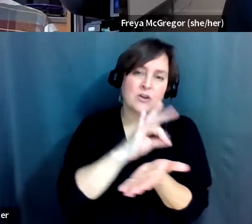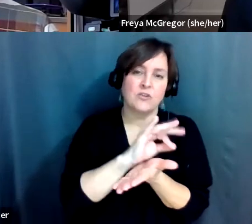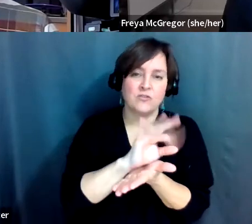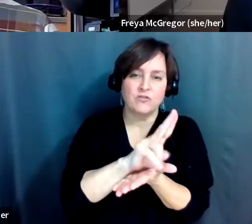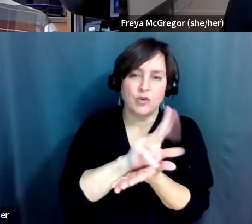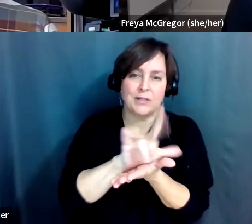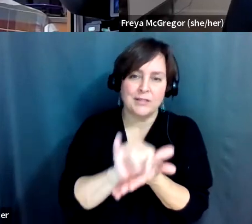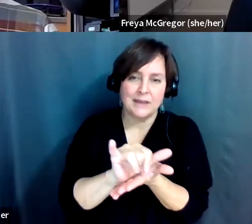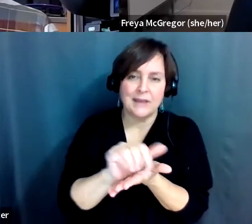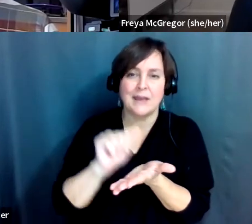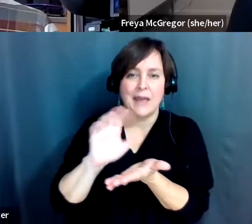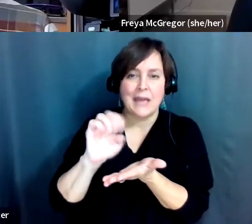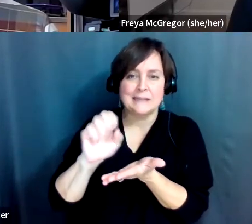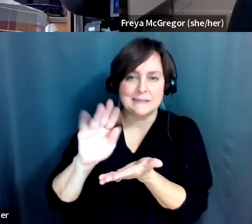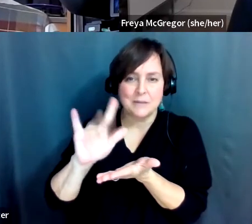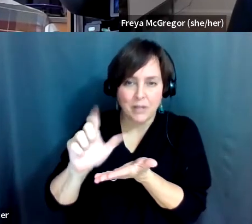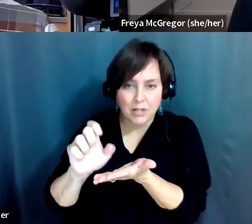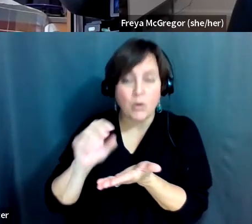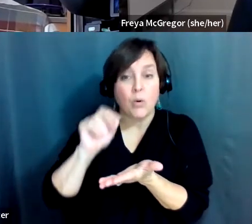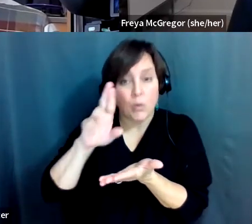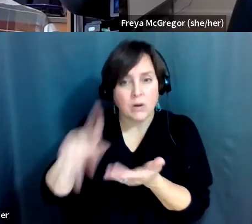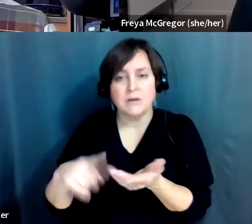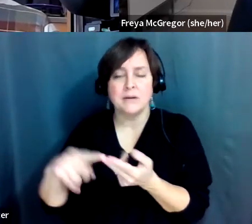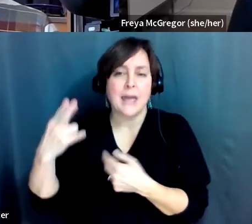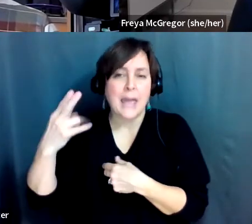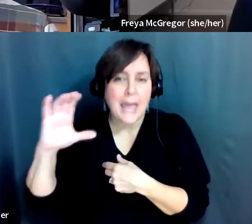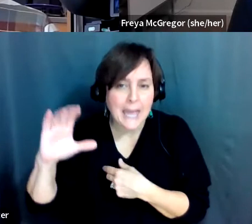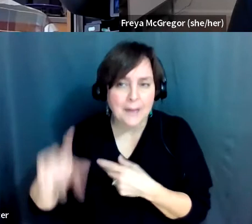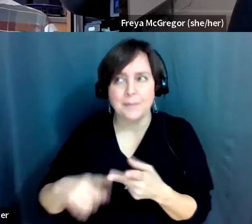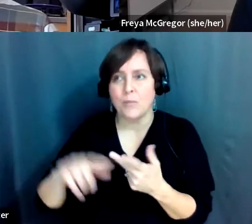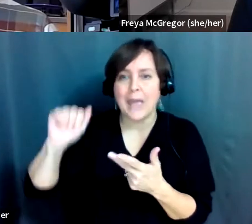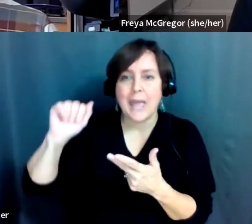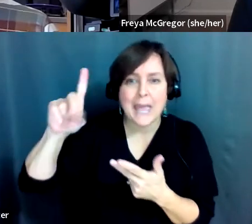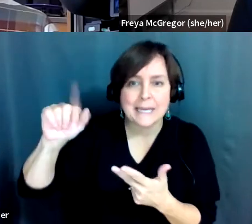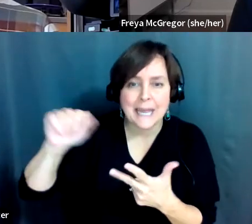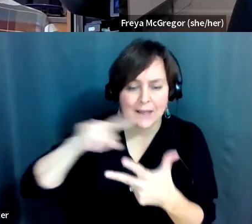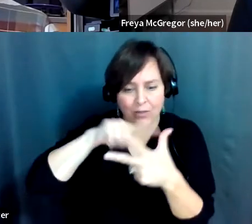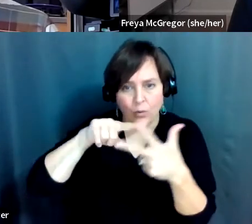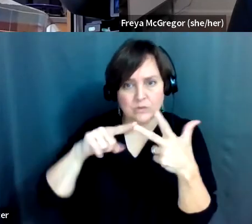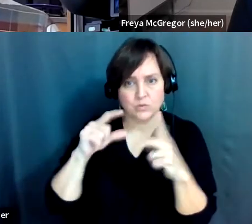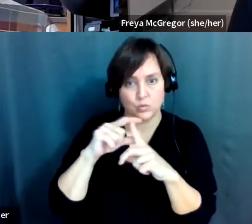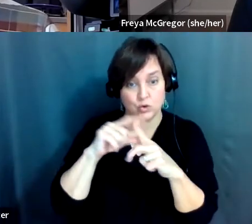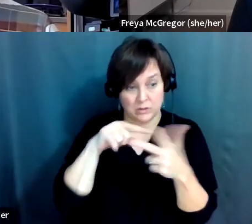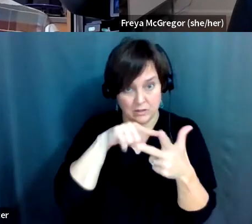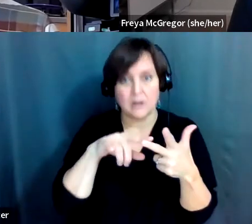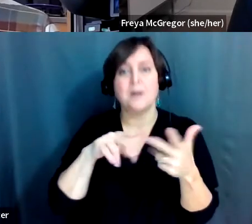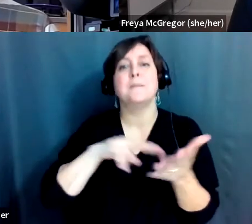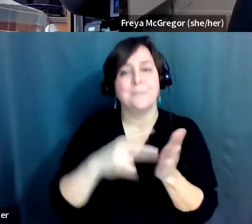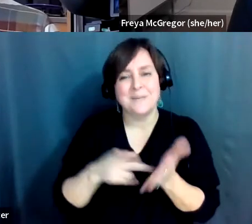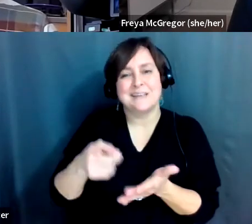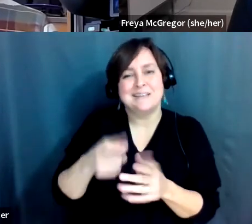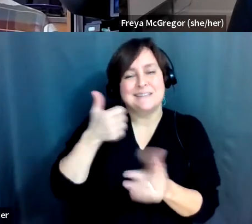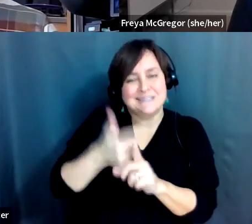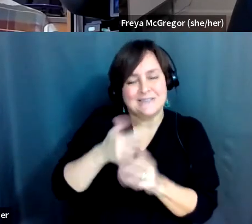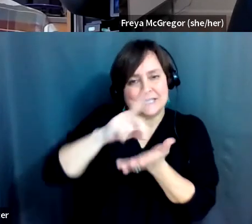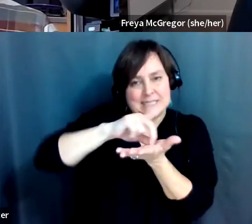um, handicap trail or ADA trail. And then it was designed and built